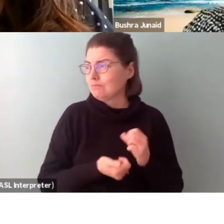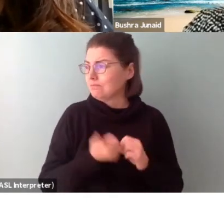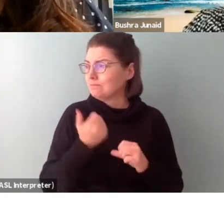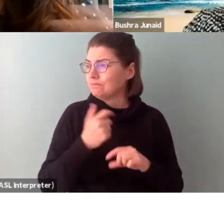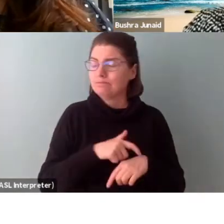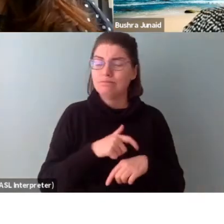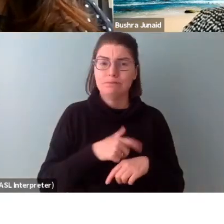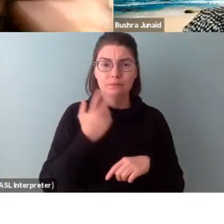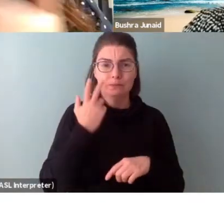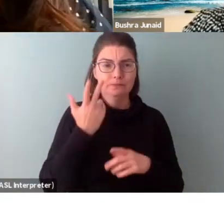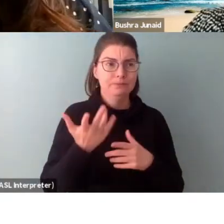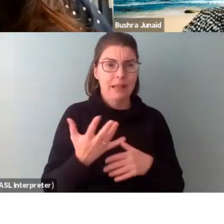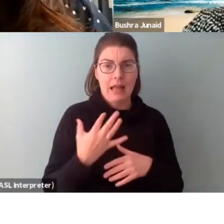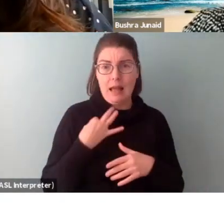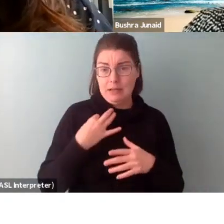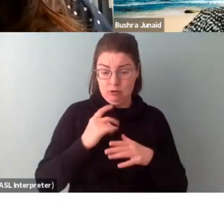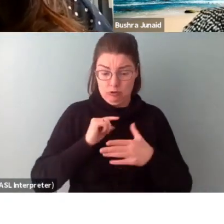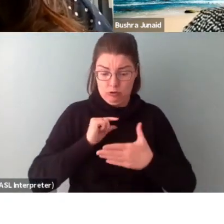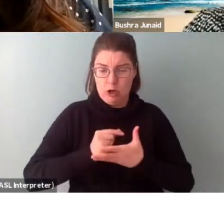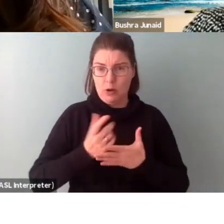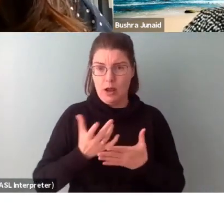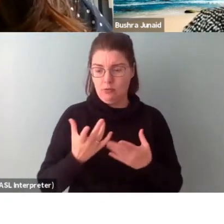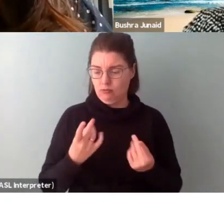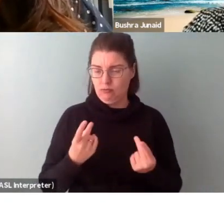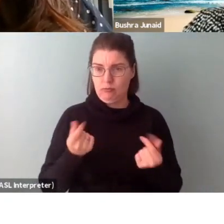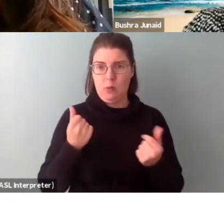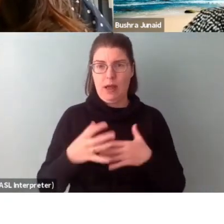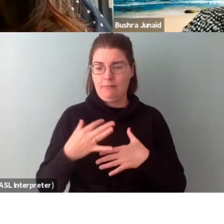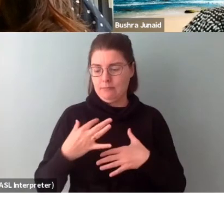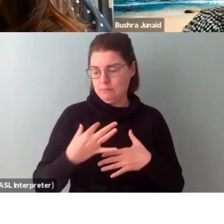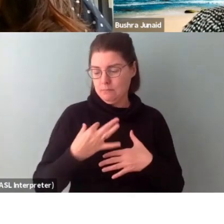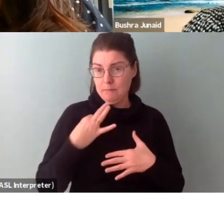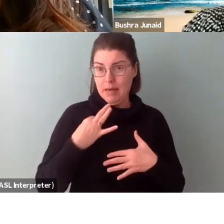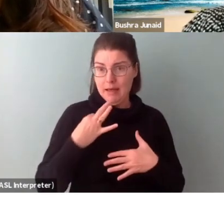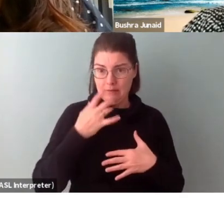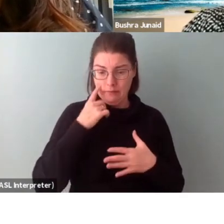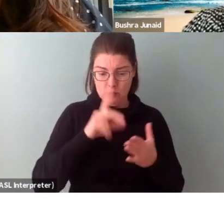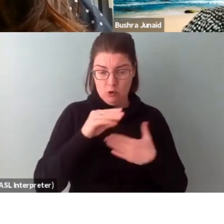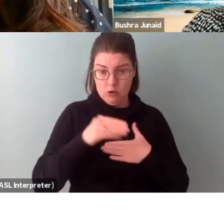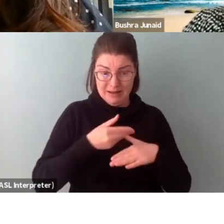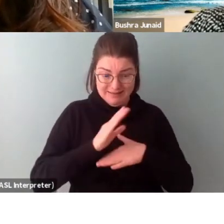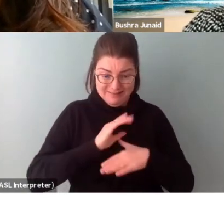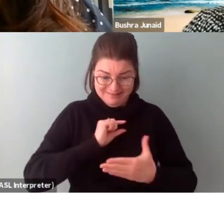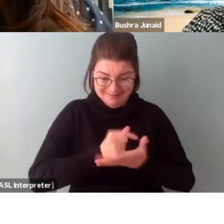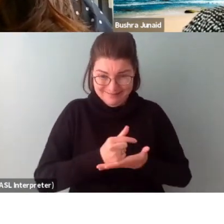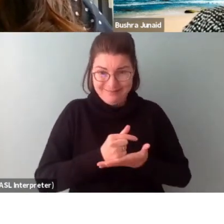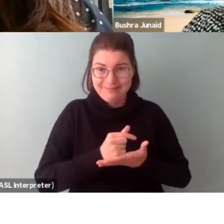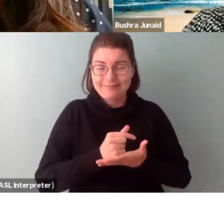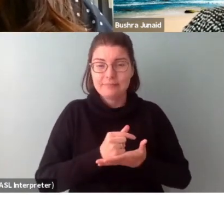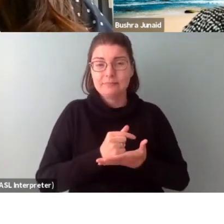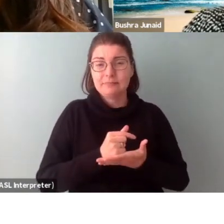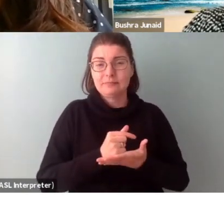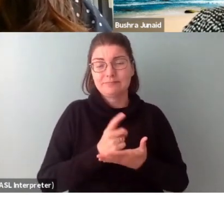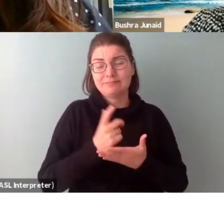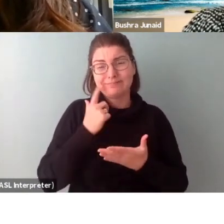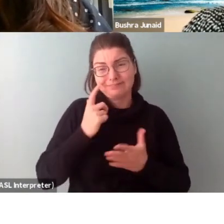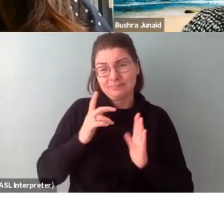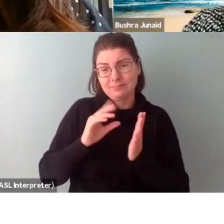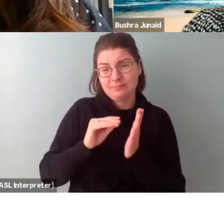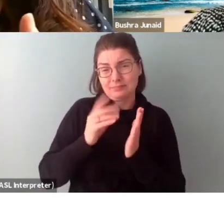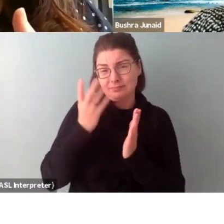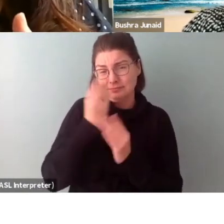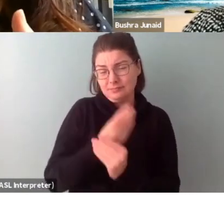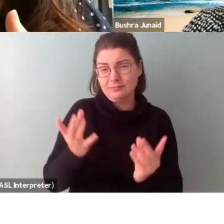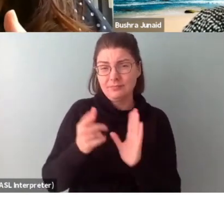applicants apply right away to a program after their graduation. I'll note too is that